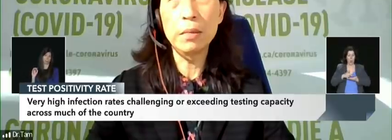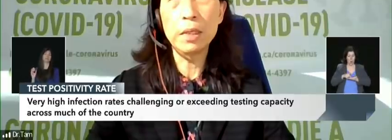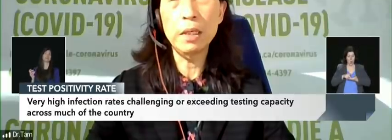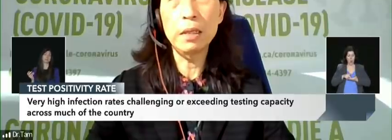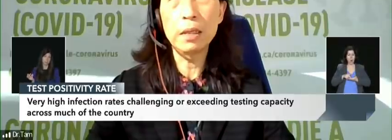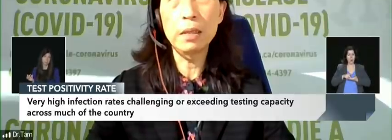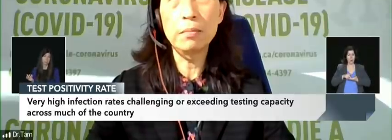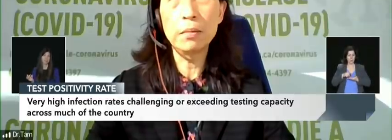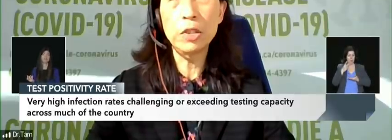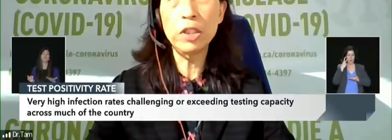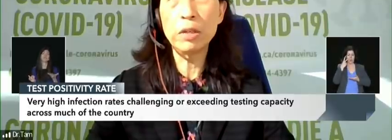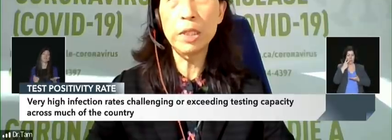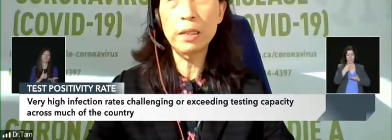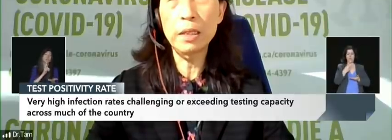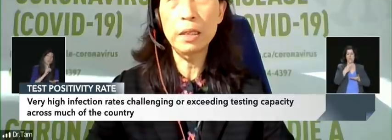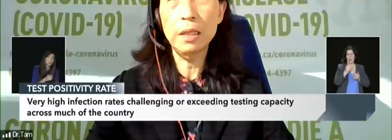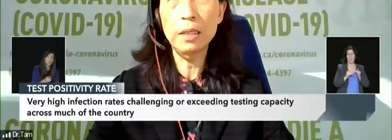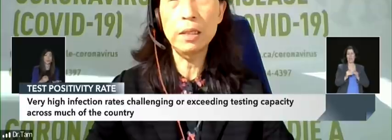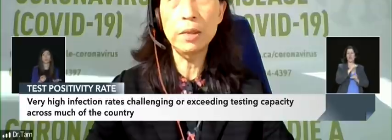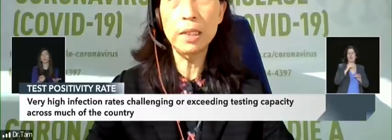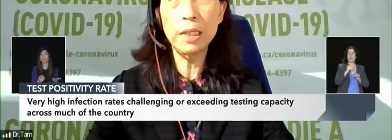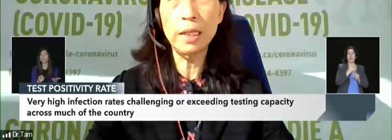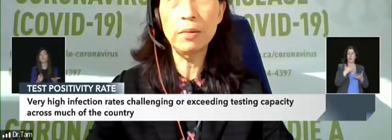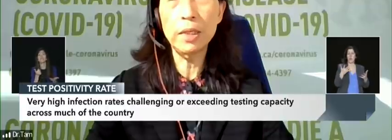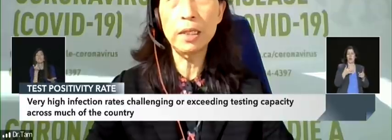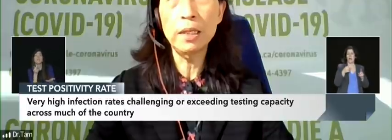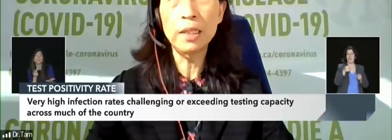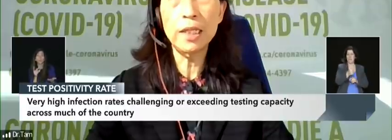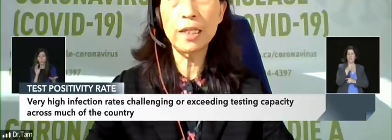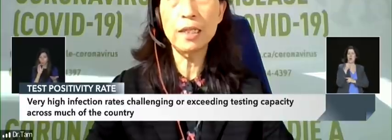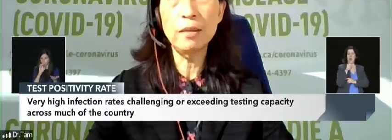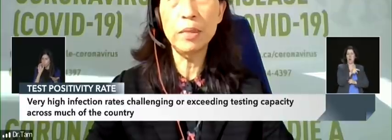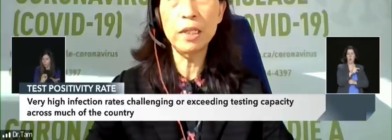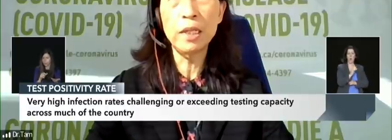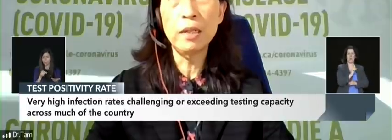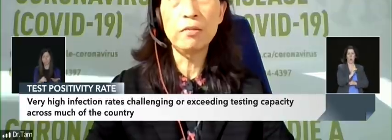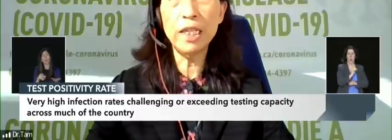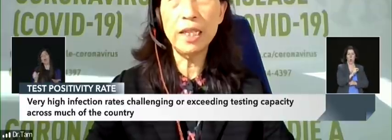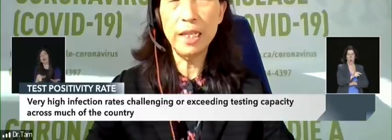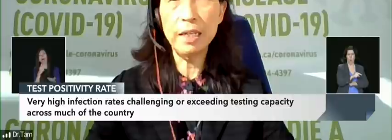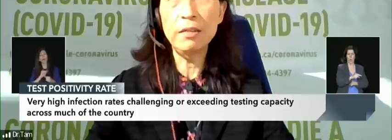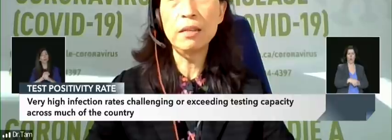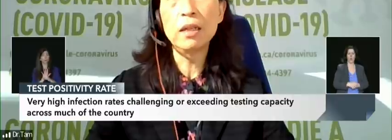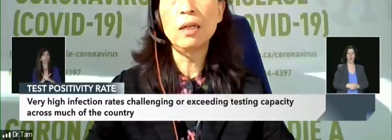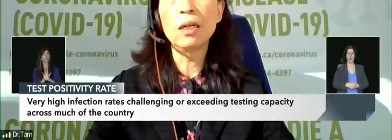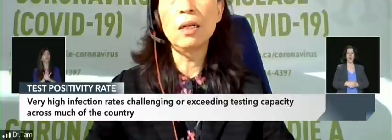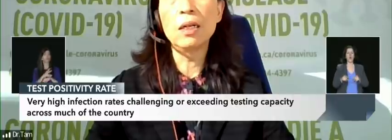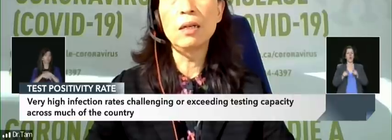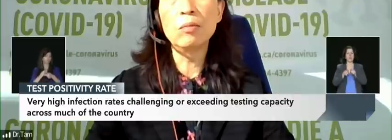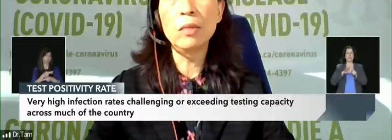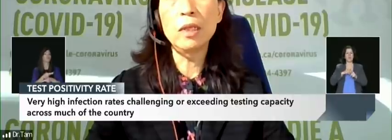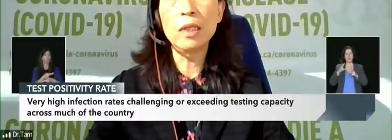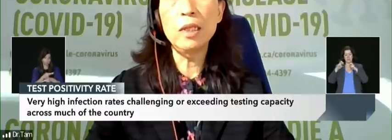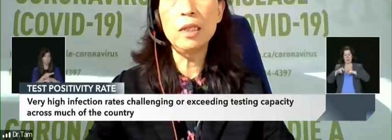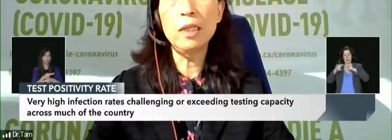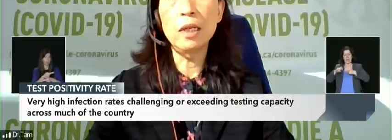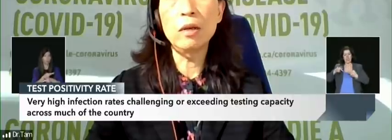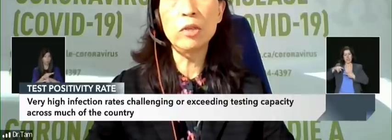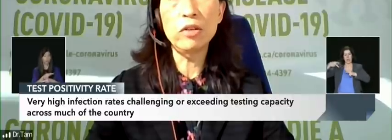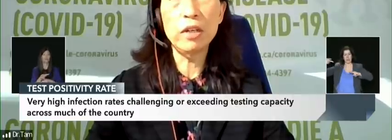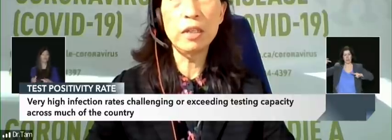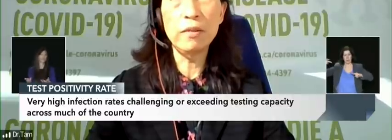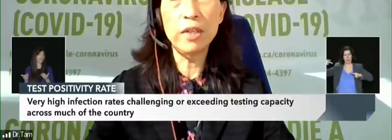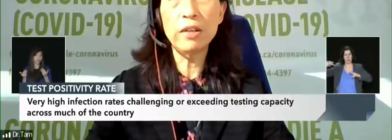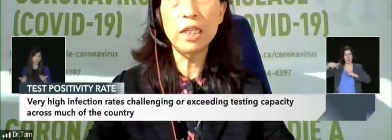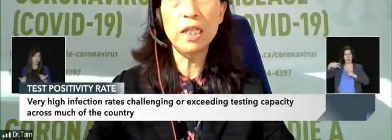genomic sequencing that we're detecting. But right now, the